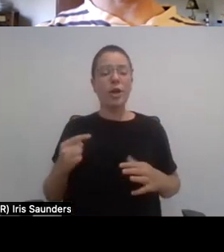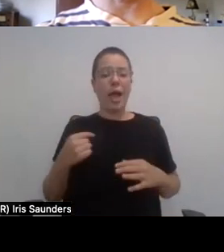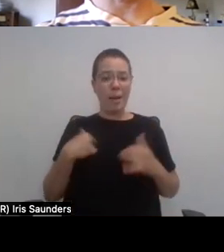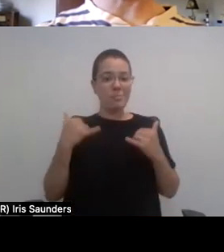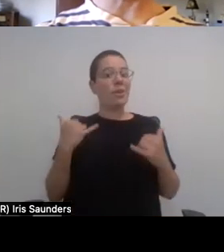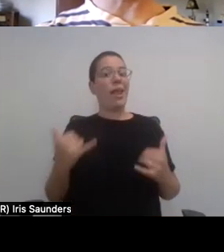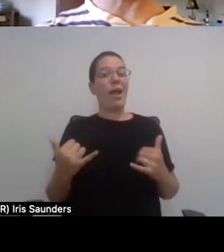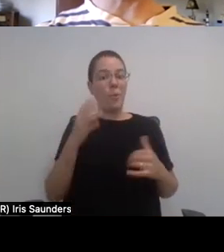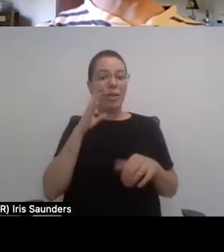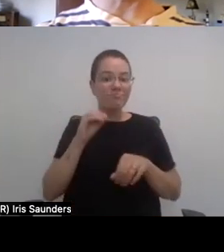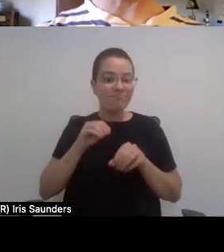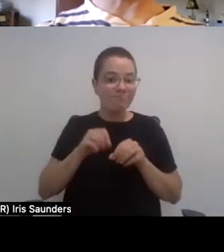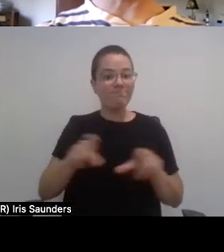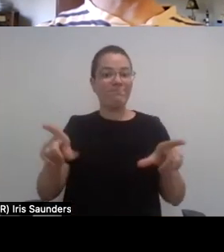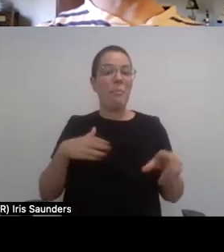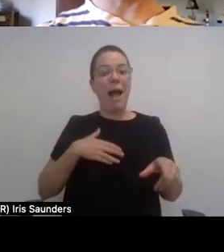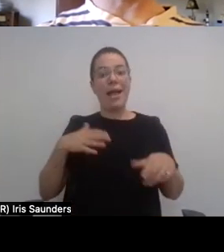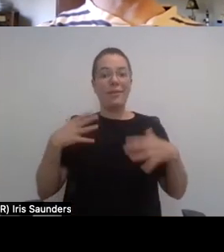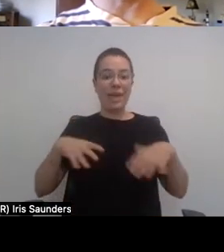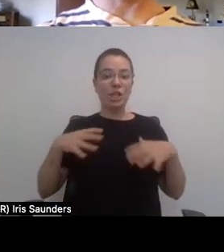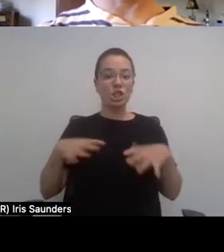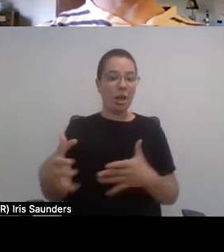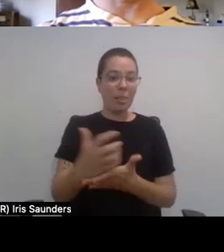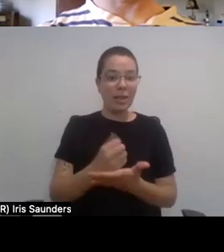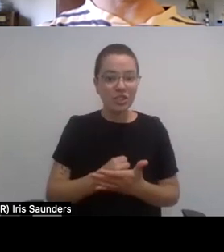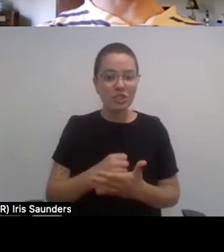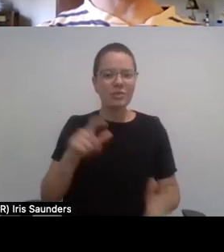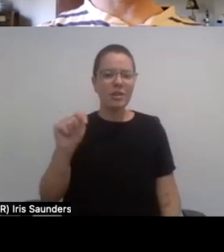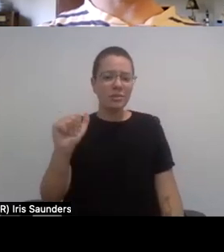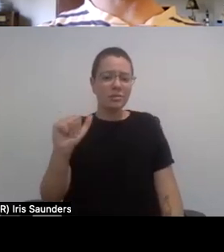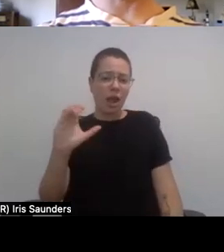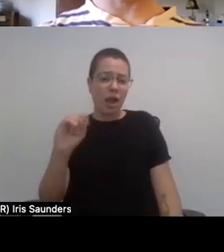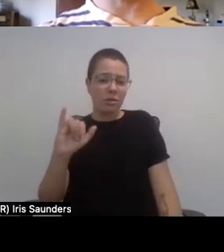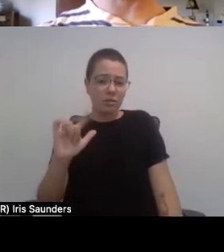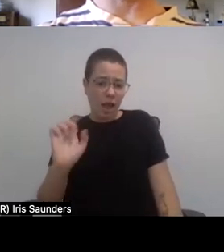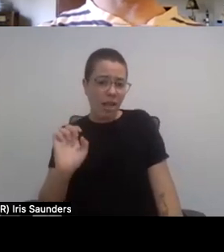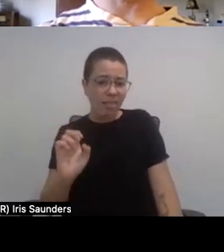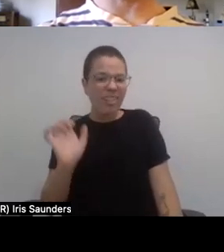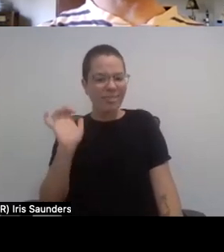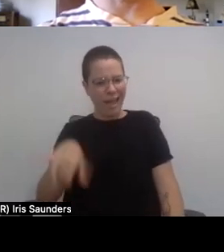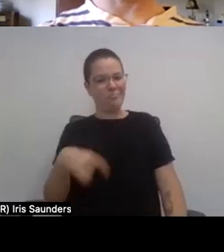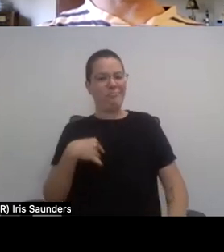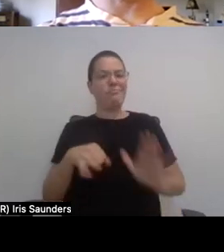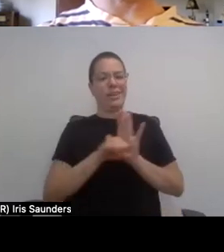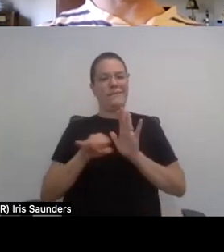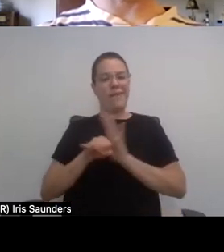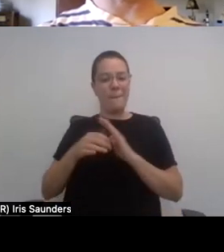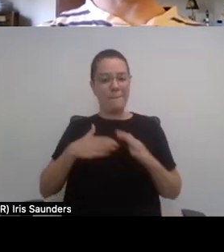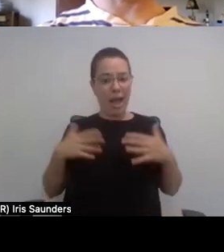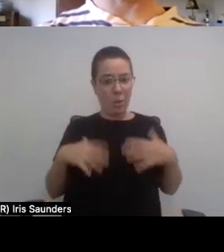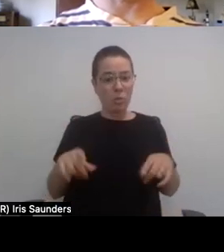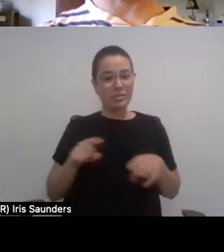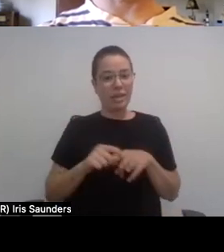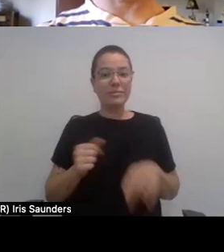collection this year that's very tactile because that's how I identify my clothes as a woman, as a blind woman.